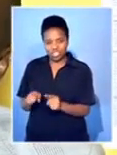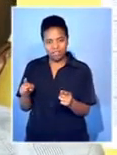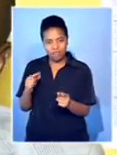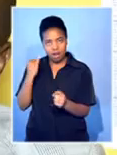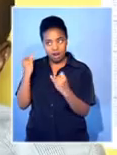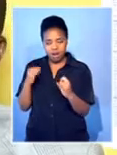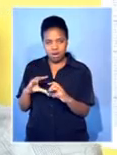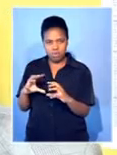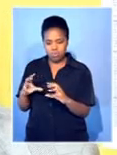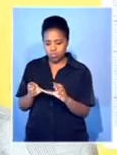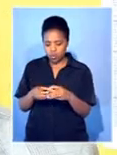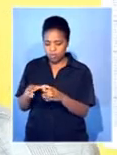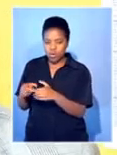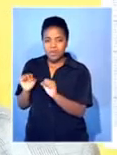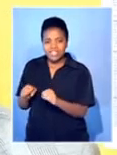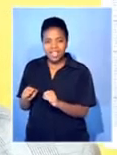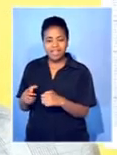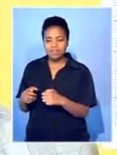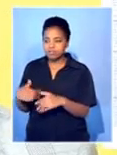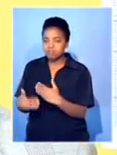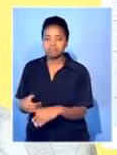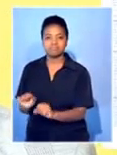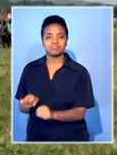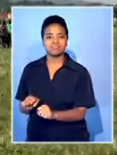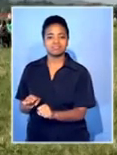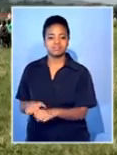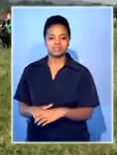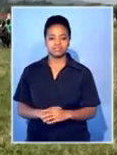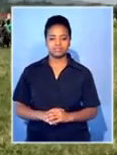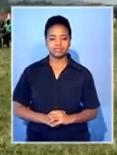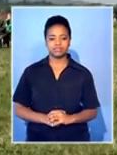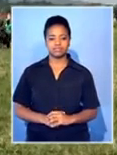disgruntled groups to be accommodated within the political process in Kinshasa.